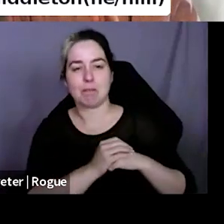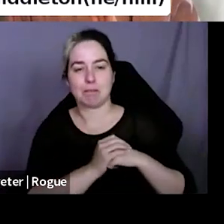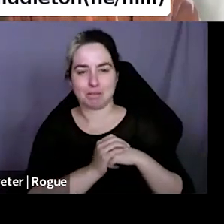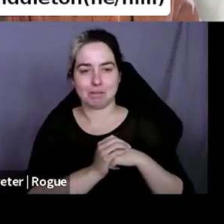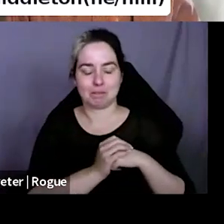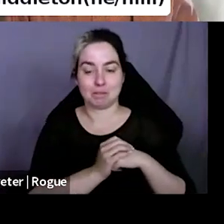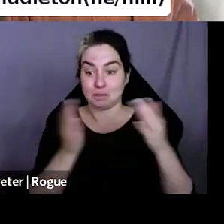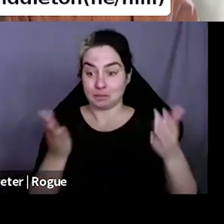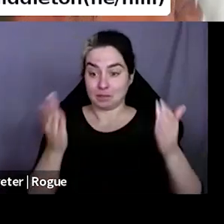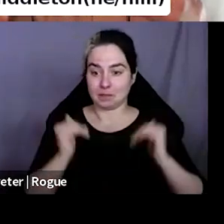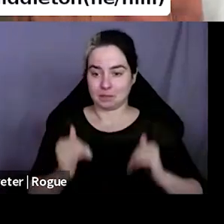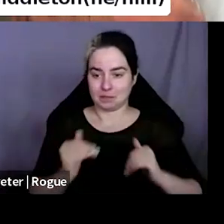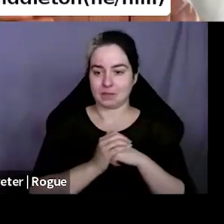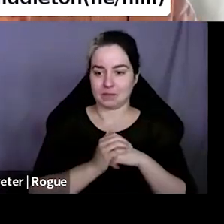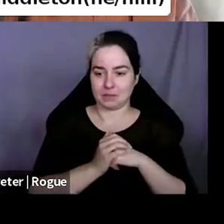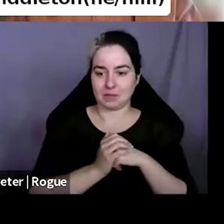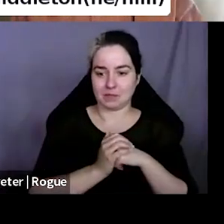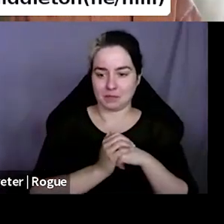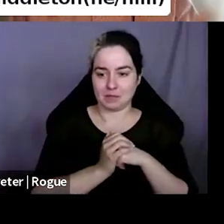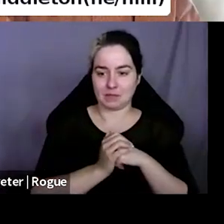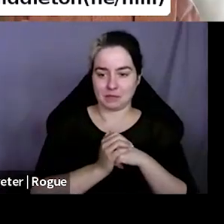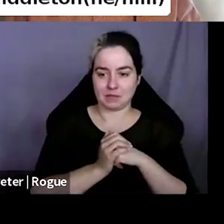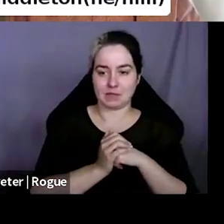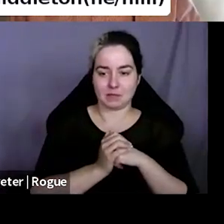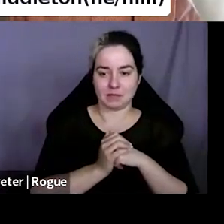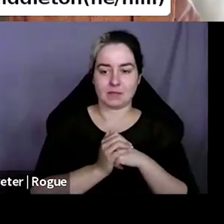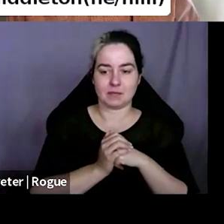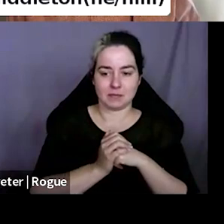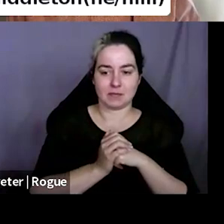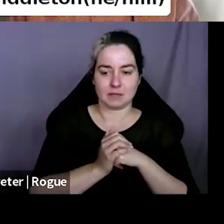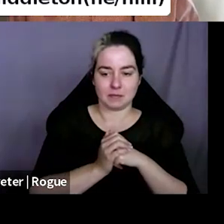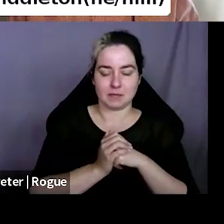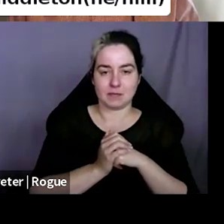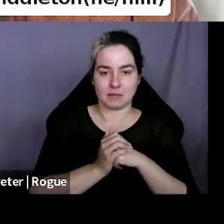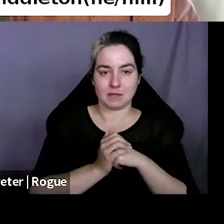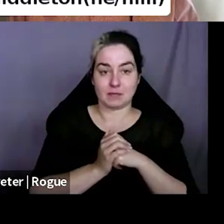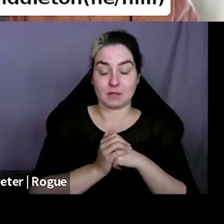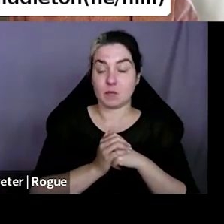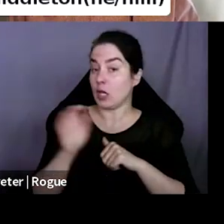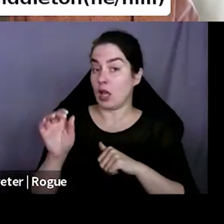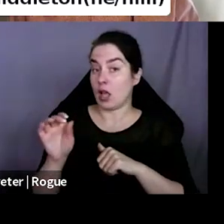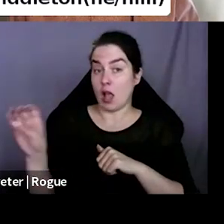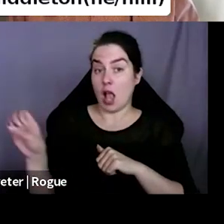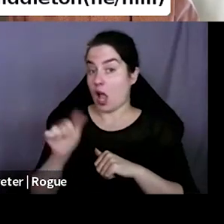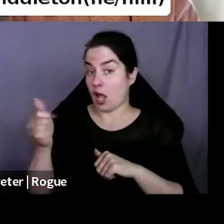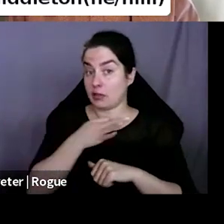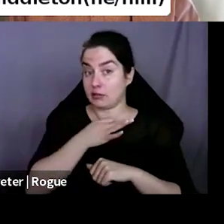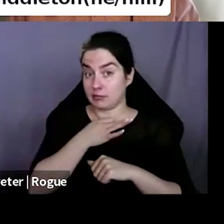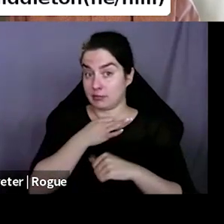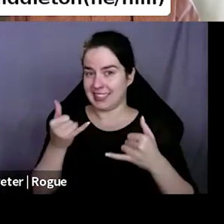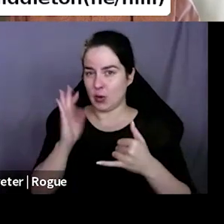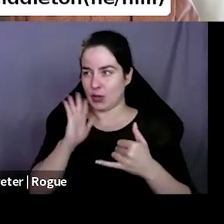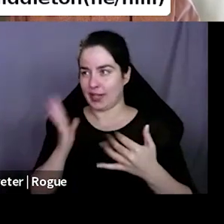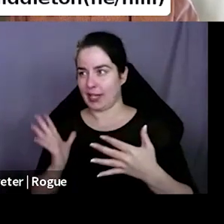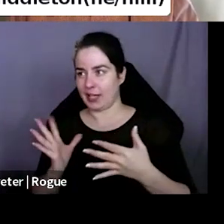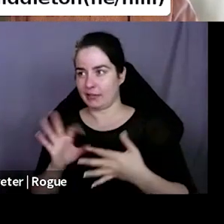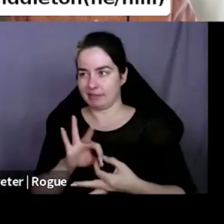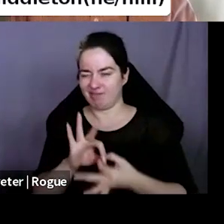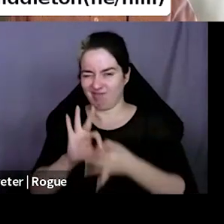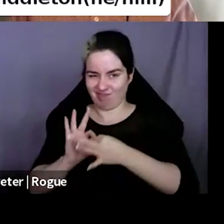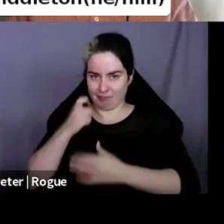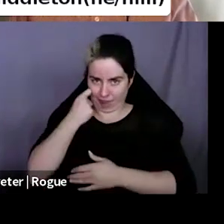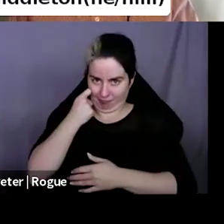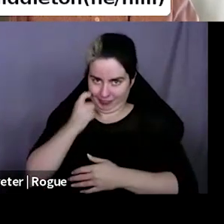our next question is sort of, kind of builds on, uh, on this, uh, marketing, uh, question.